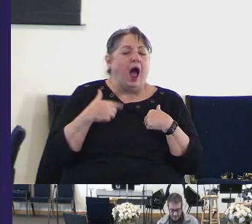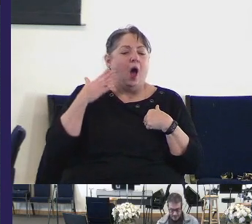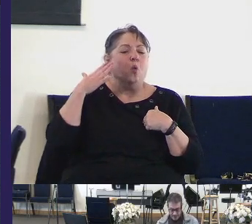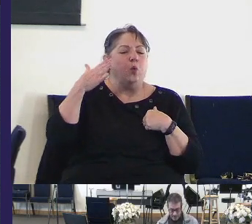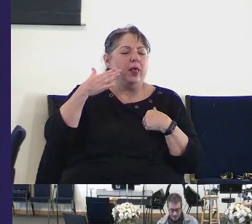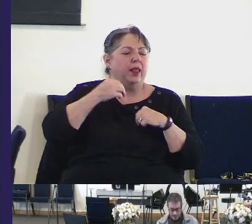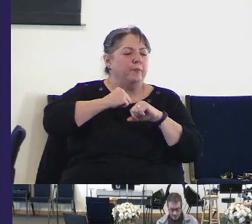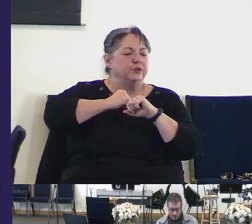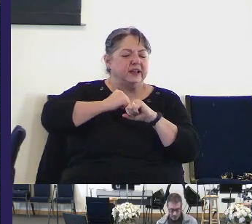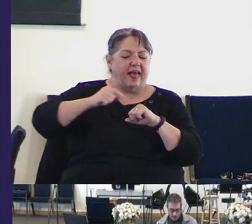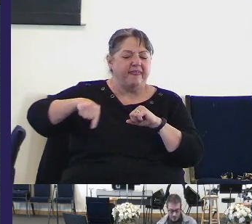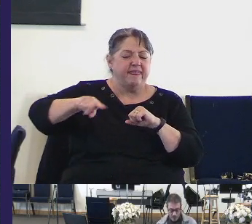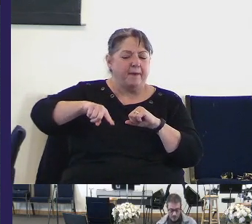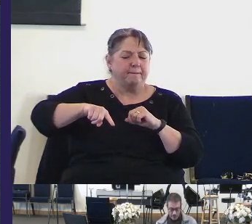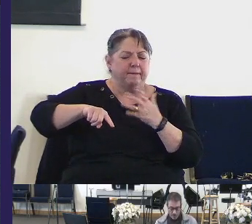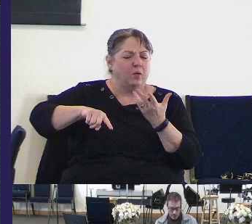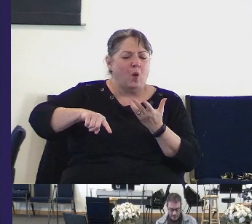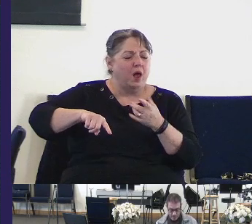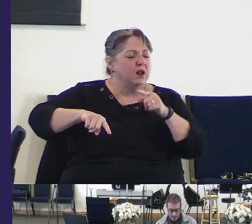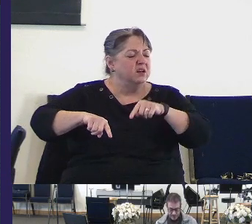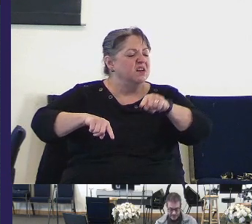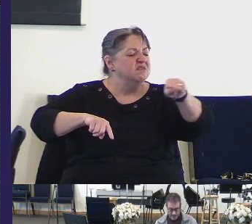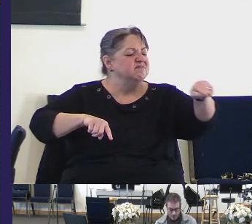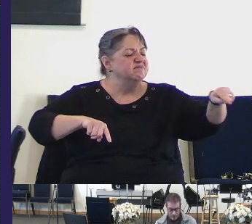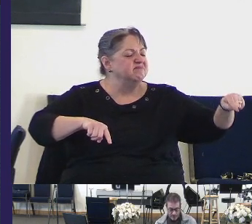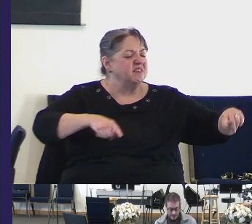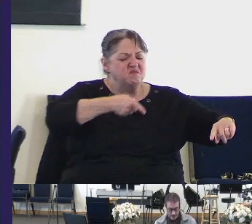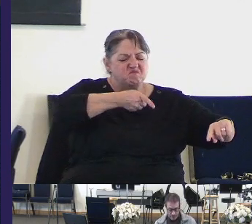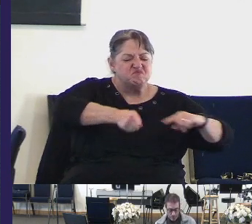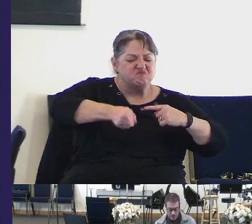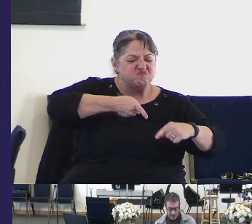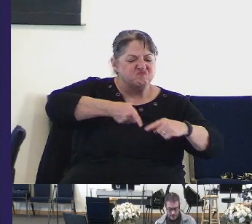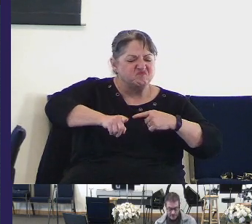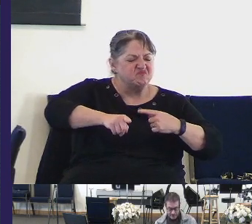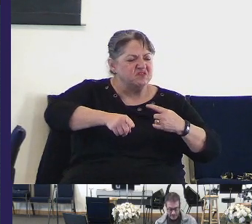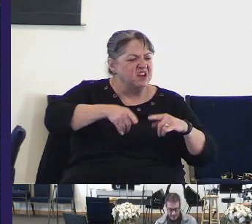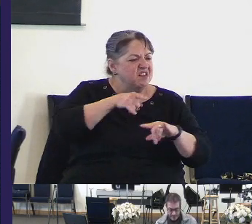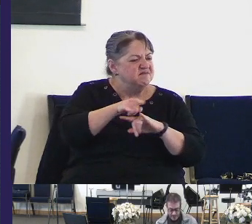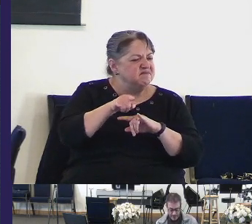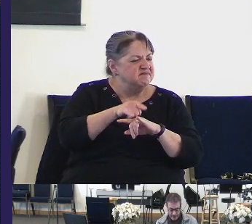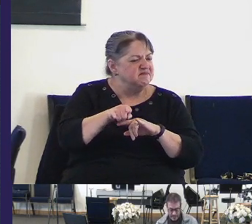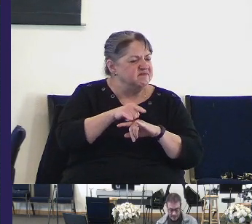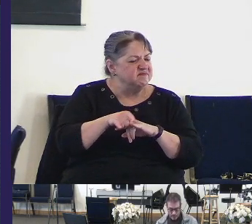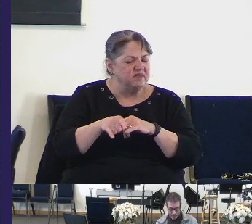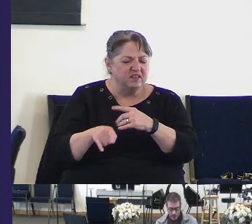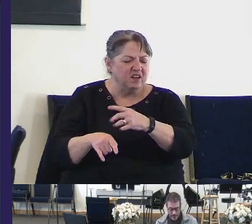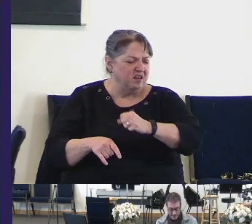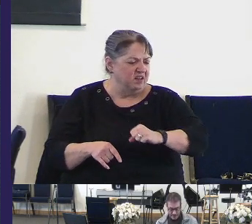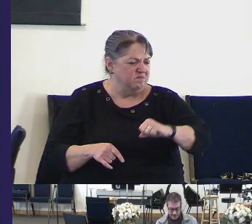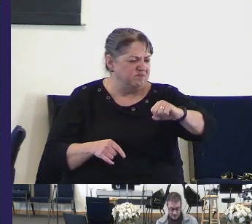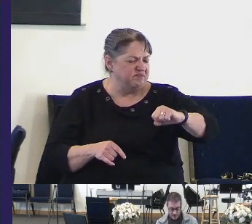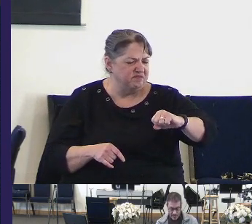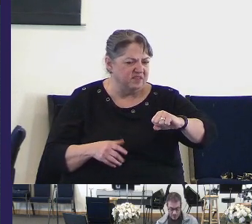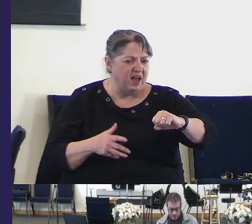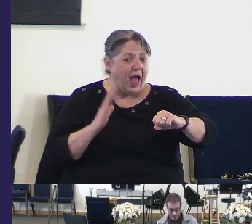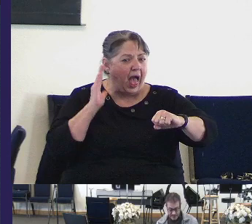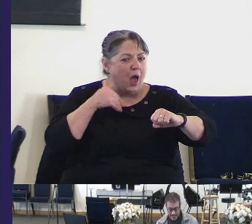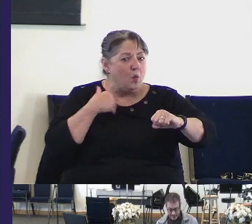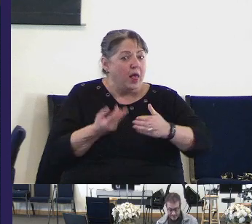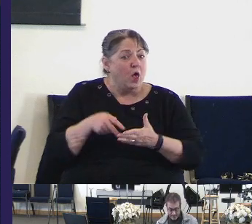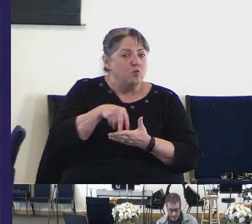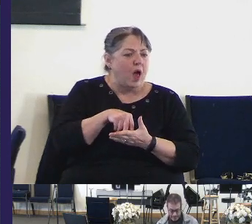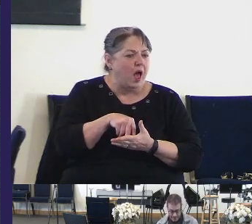them from those who are groaning I will protect the weak and the groaning of the needy and I will arise says the Lord I will